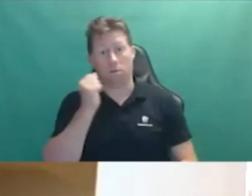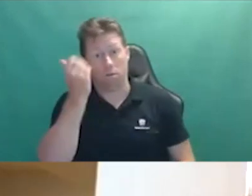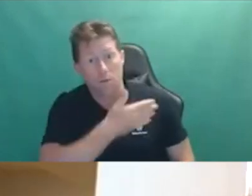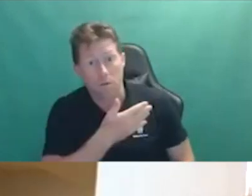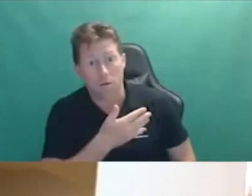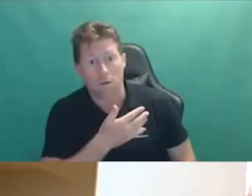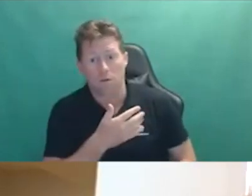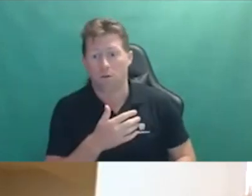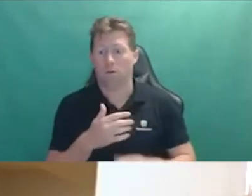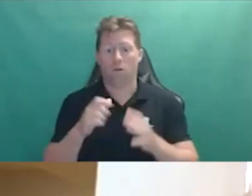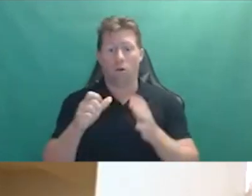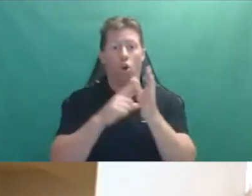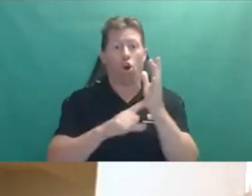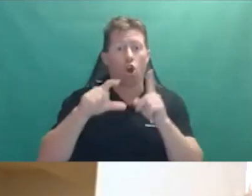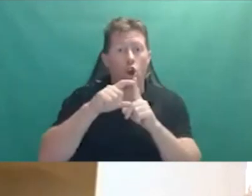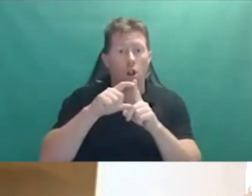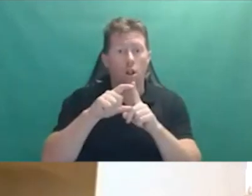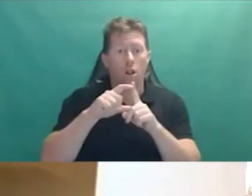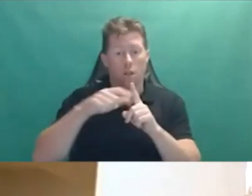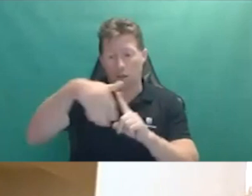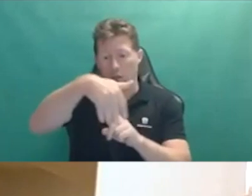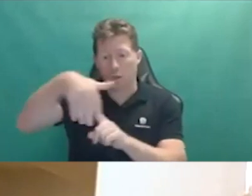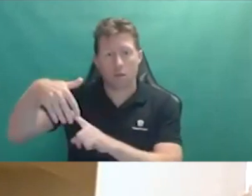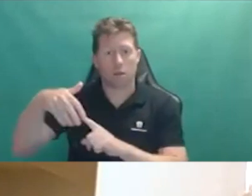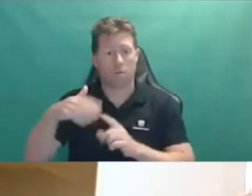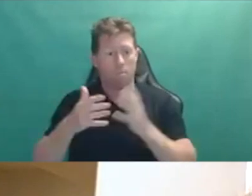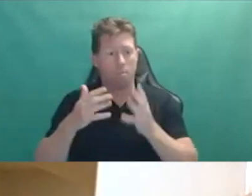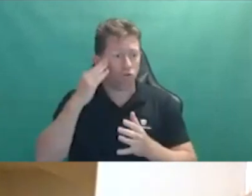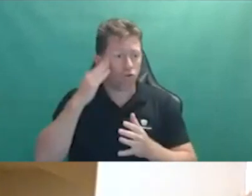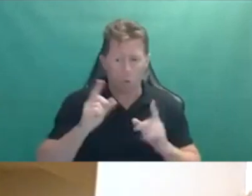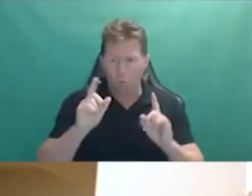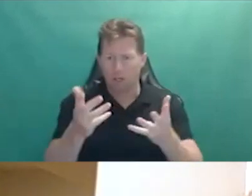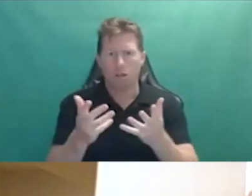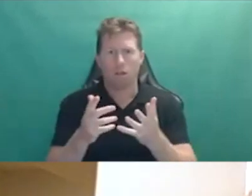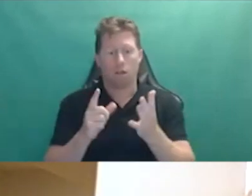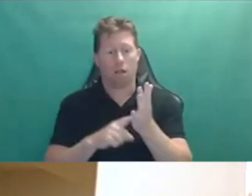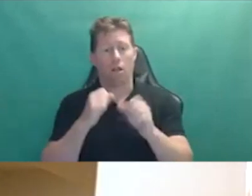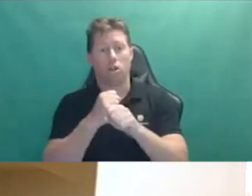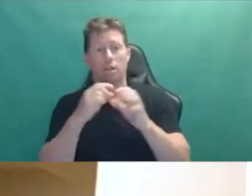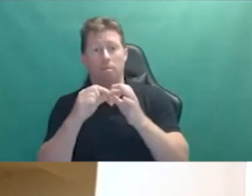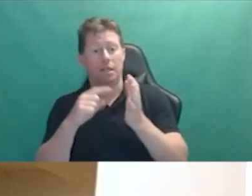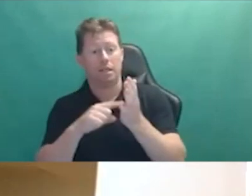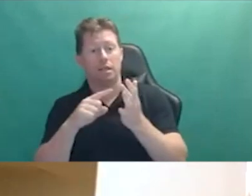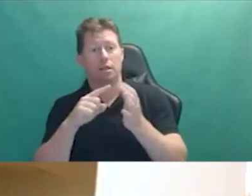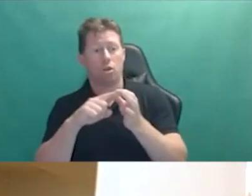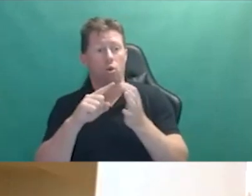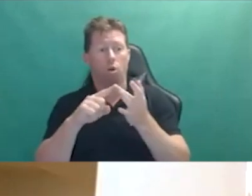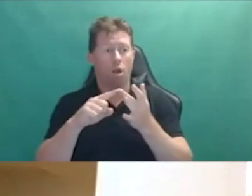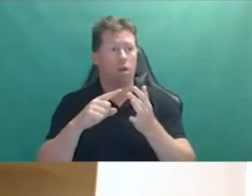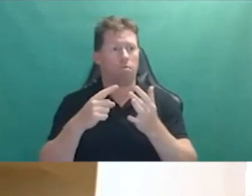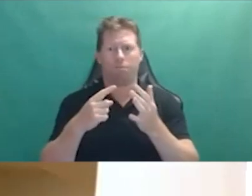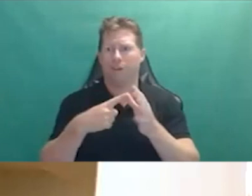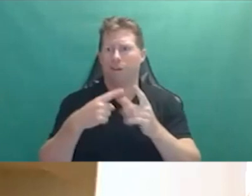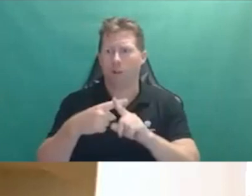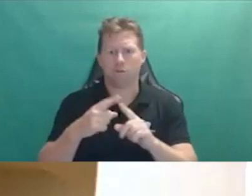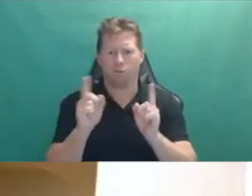people from culturally or linguistically diverse backgrounds or LGBTQA plus people. We're